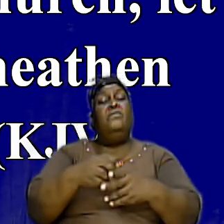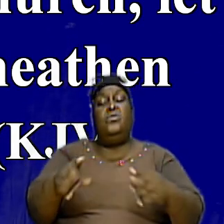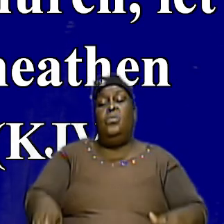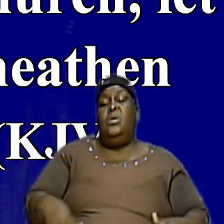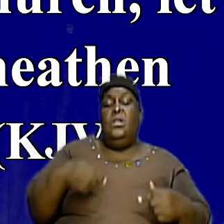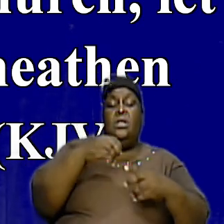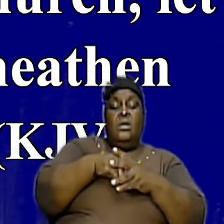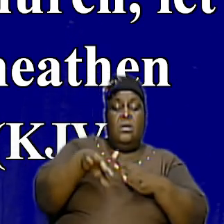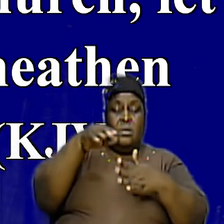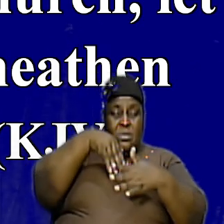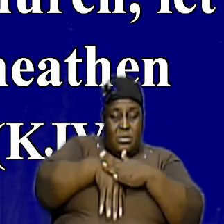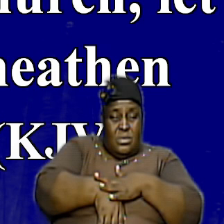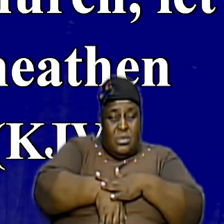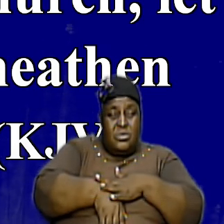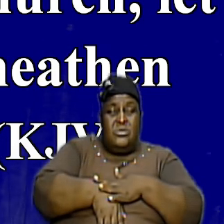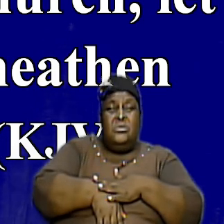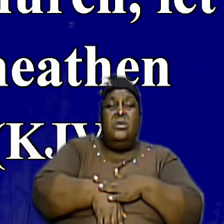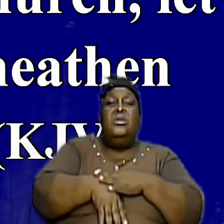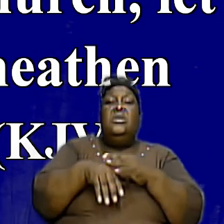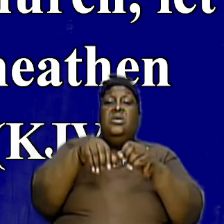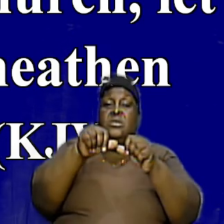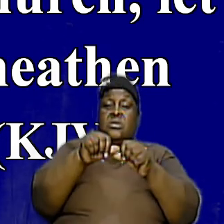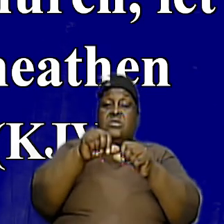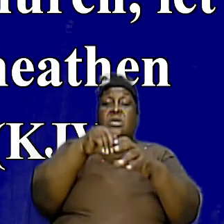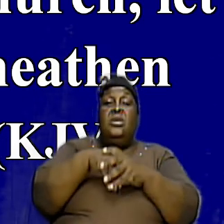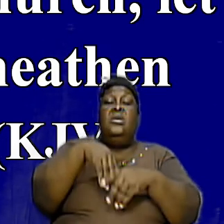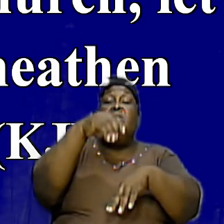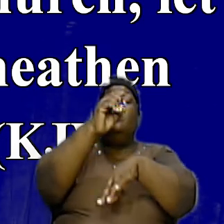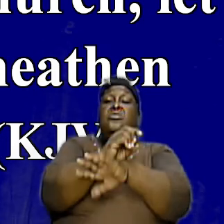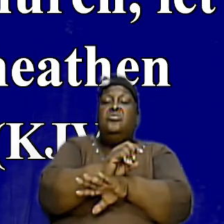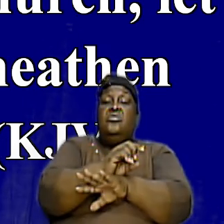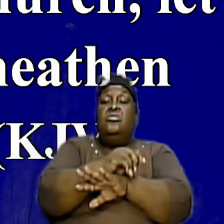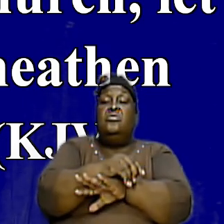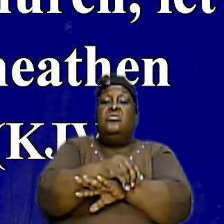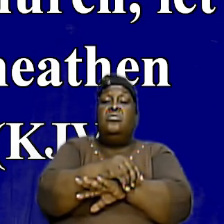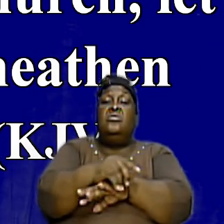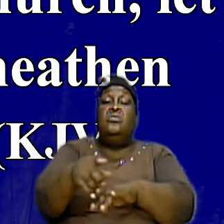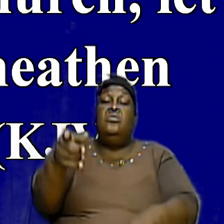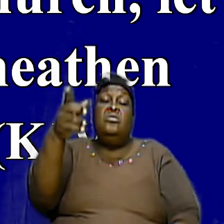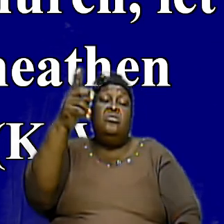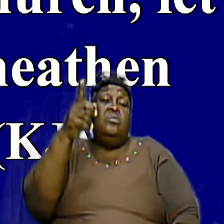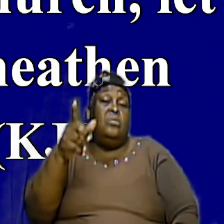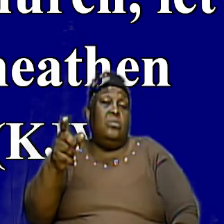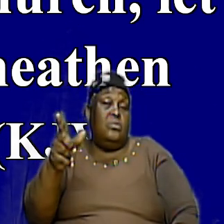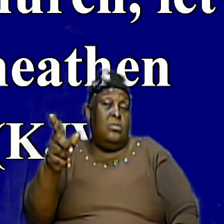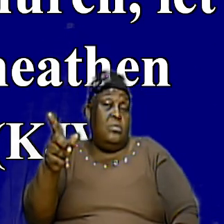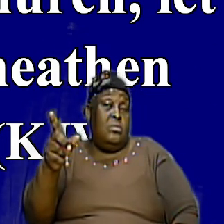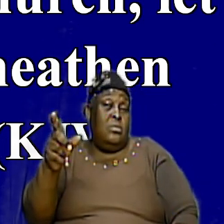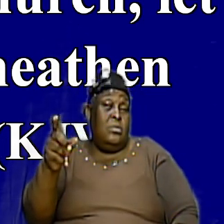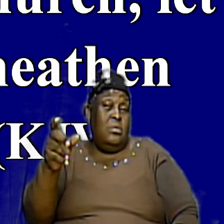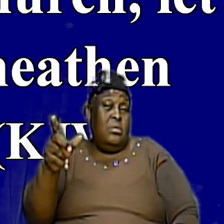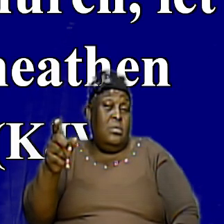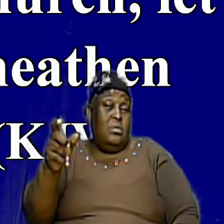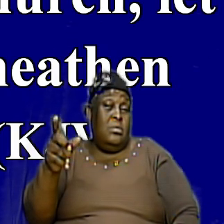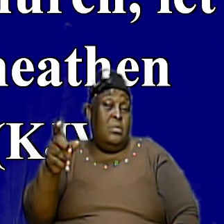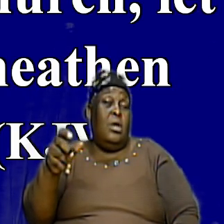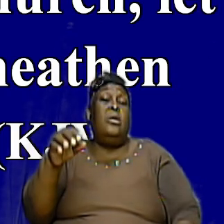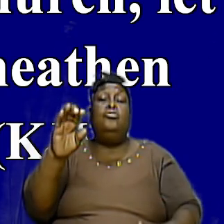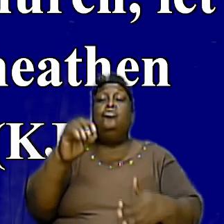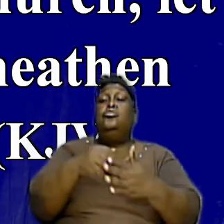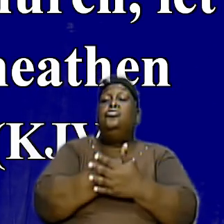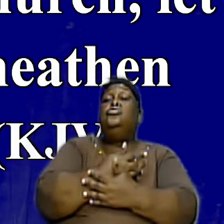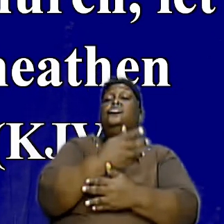Individual He Resides In The Church In This 21st Century And In This New